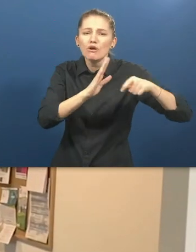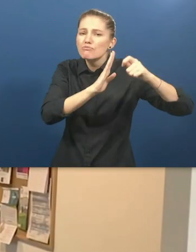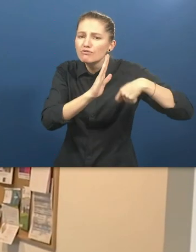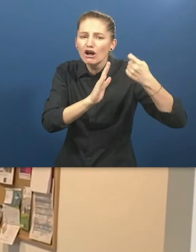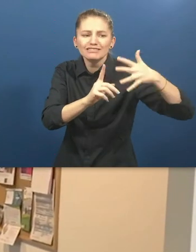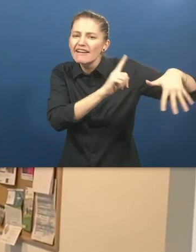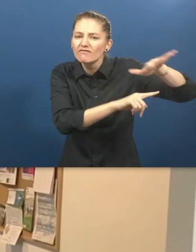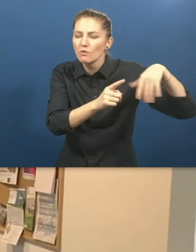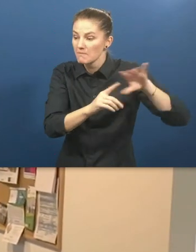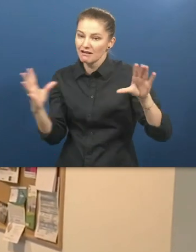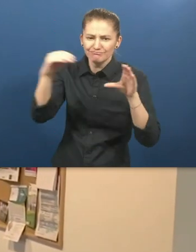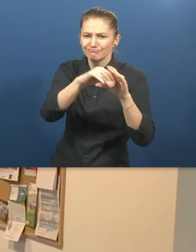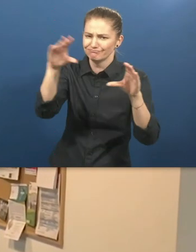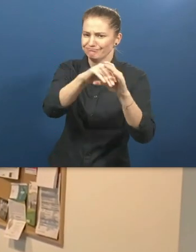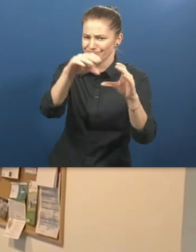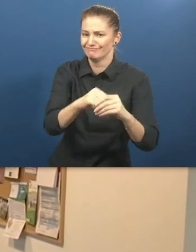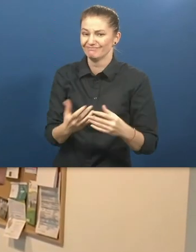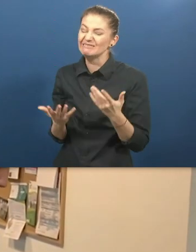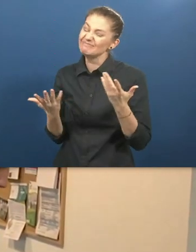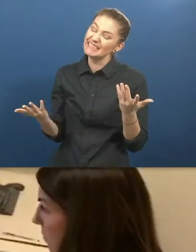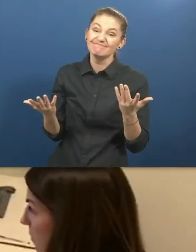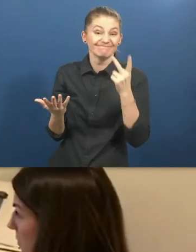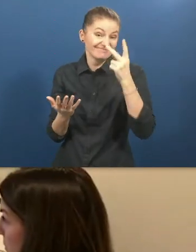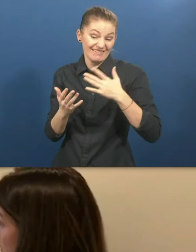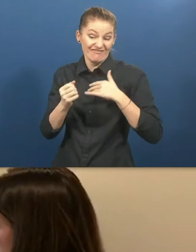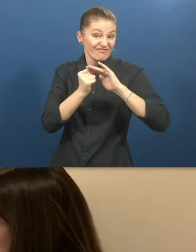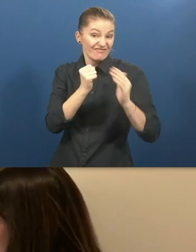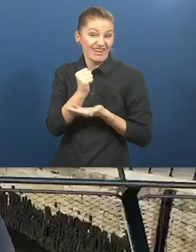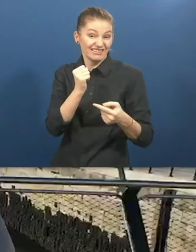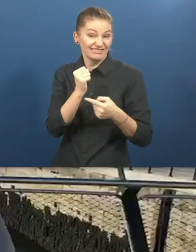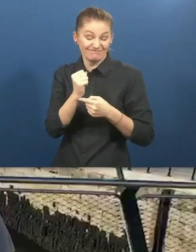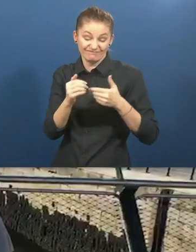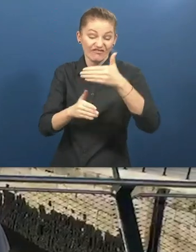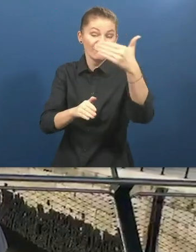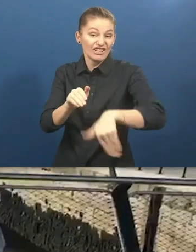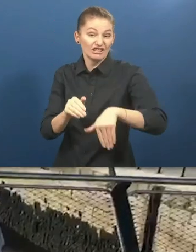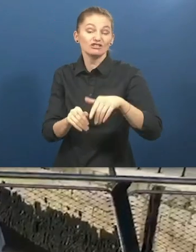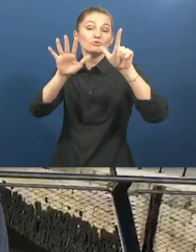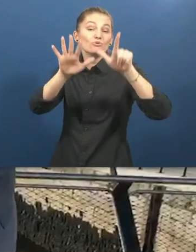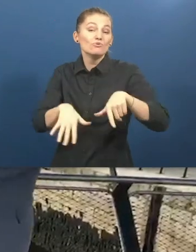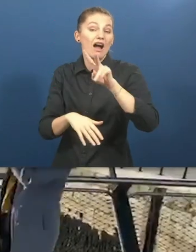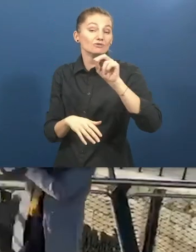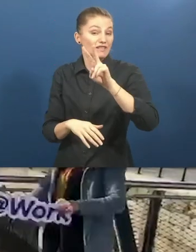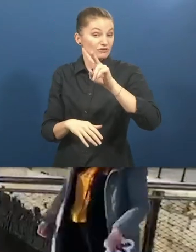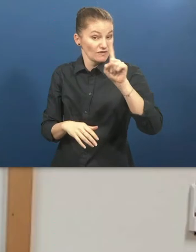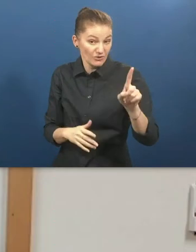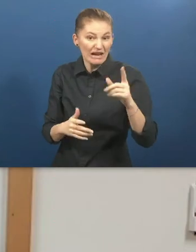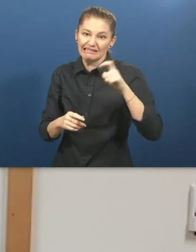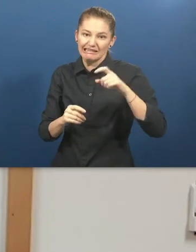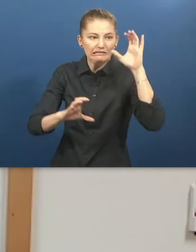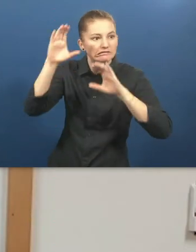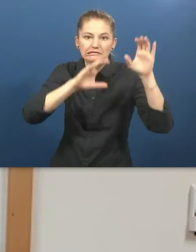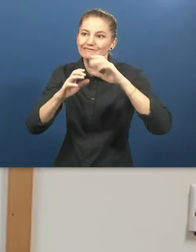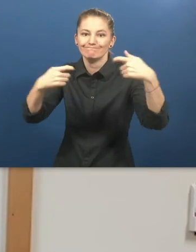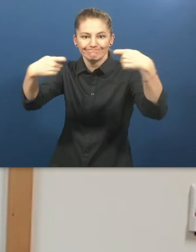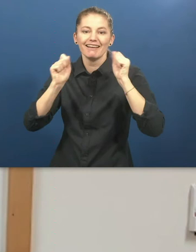projects. However, our funding comes to an end in July 2021 so we urgently need funding funding to sustain our